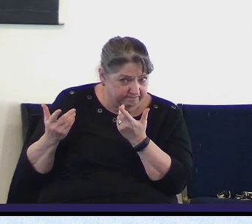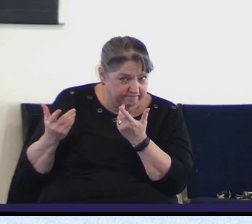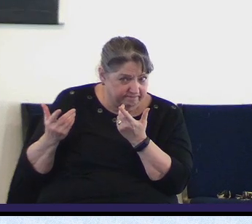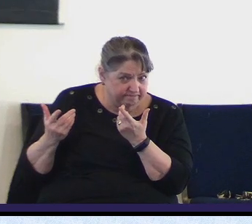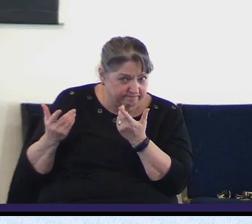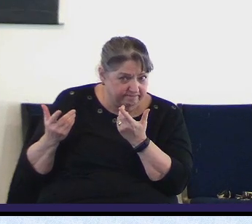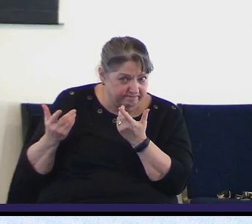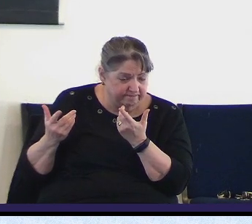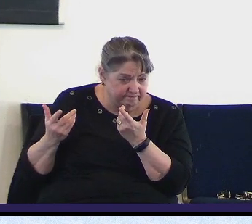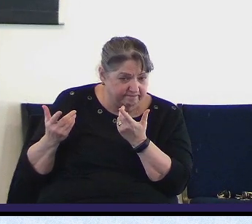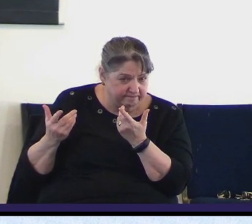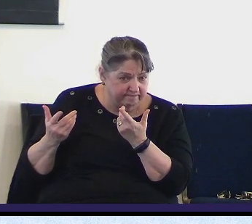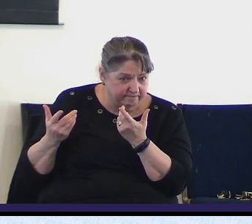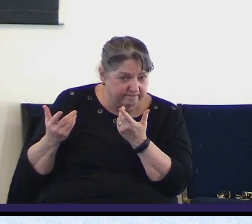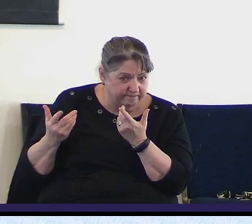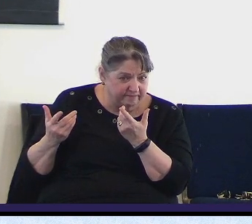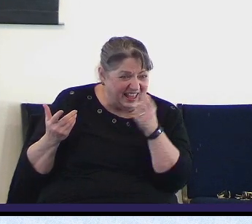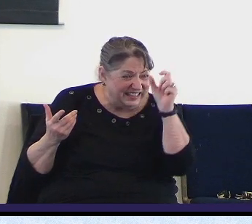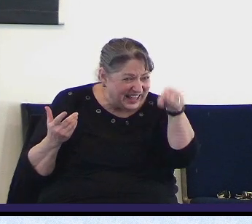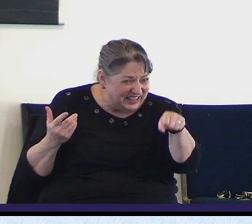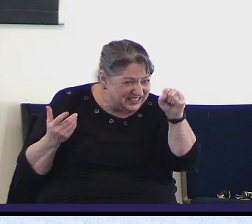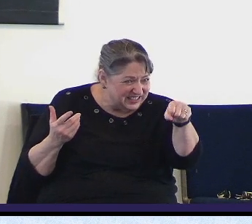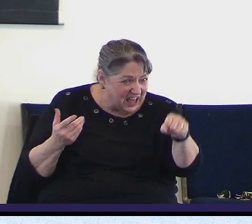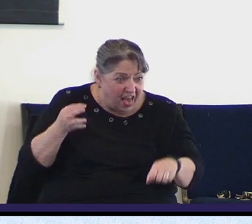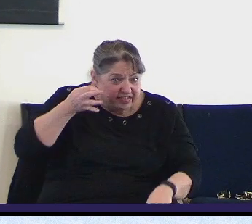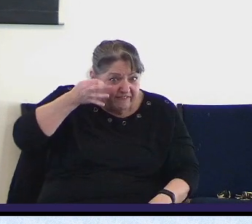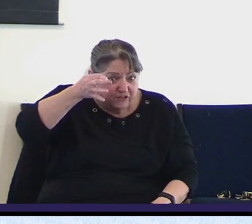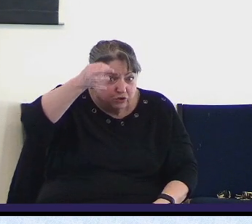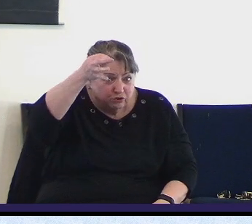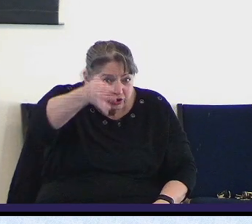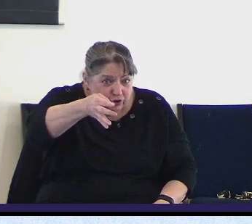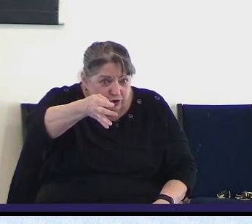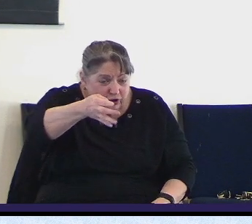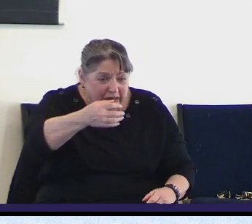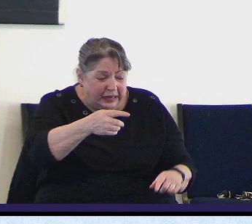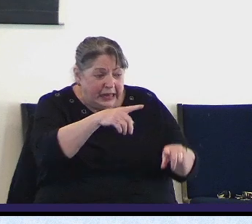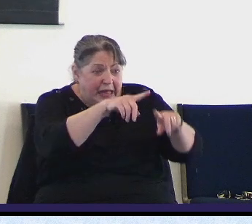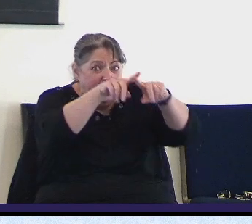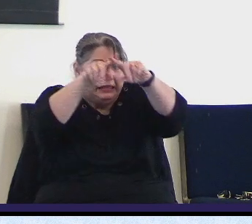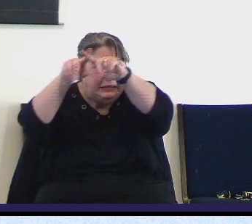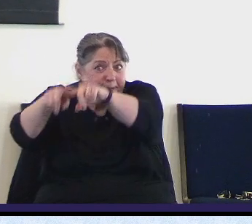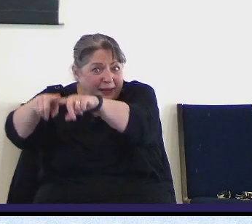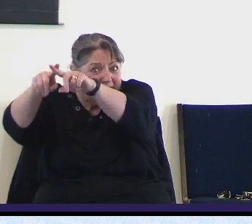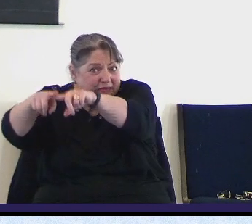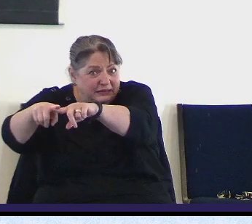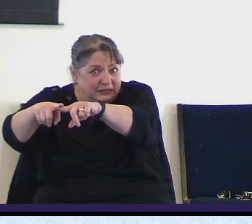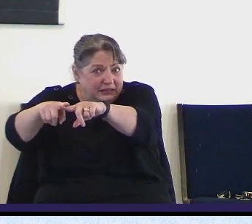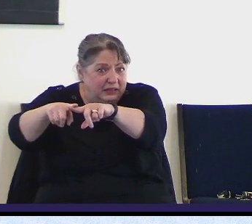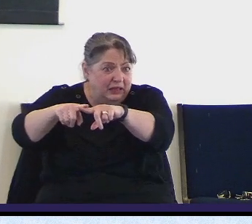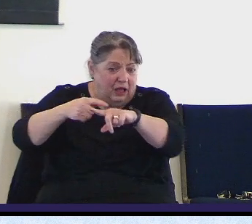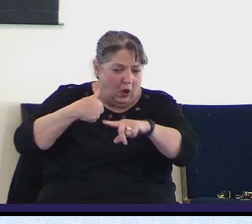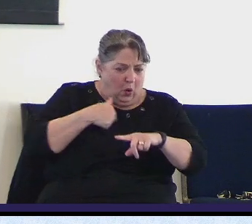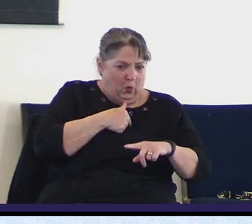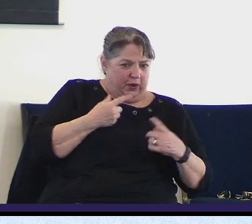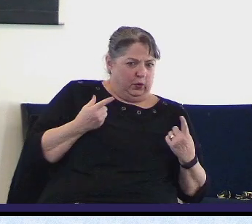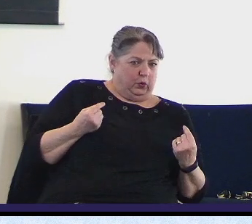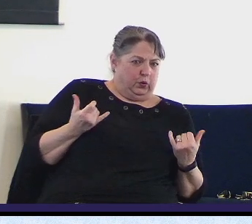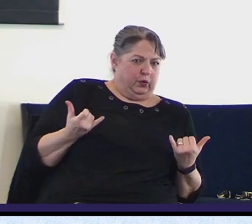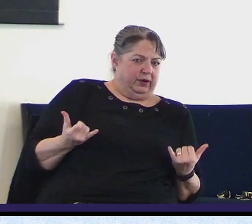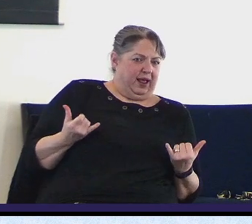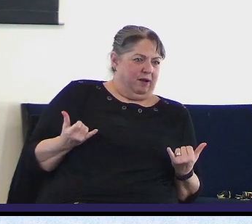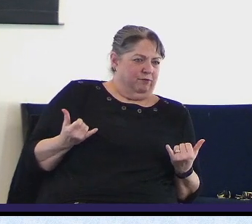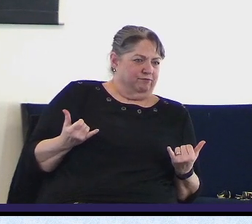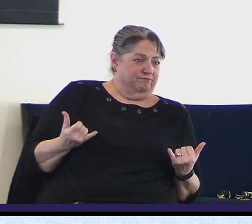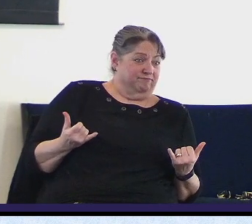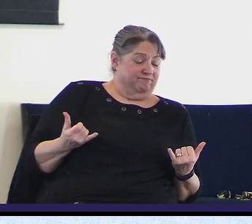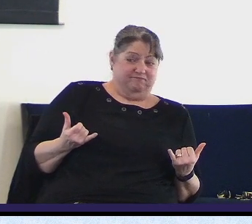Yes the future depends on what we do in the present. We can fix some of the things that are going on